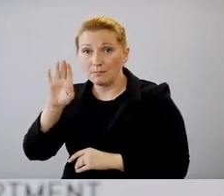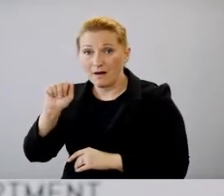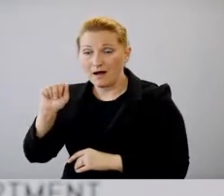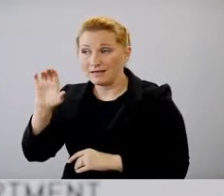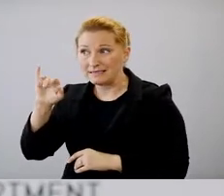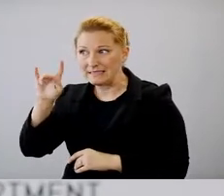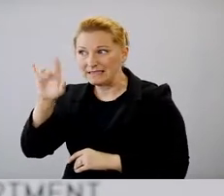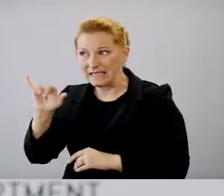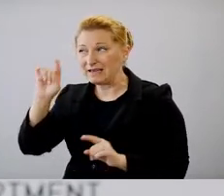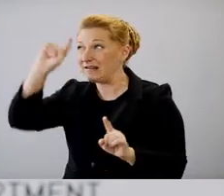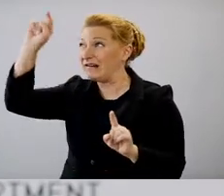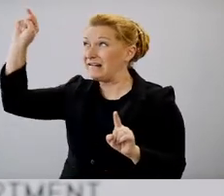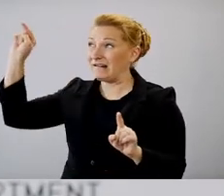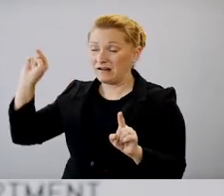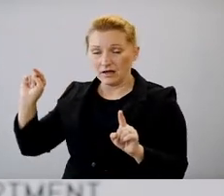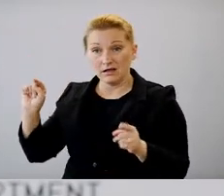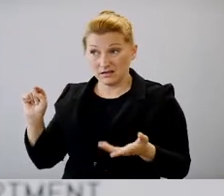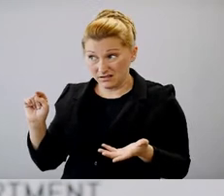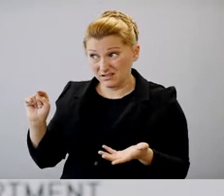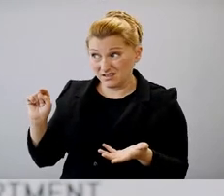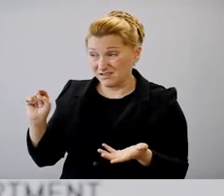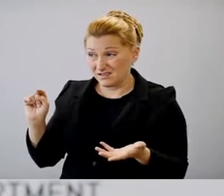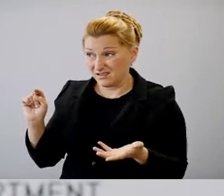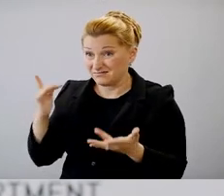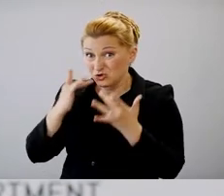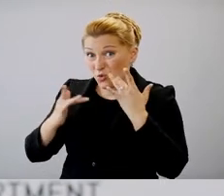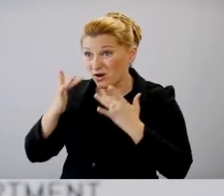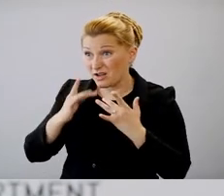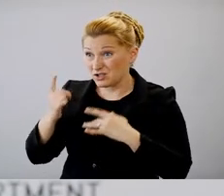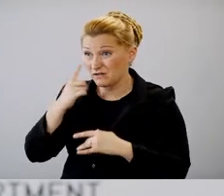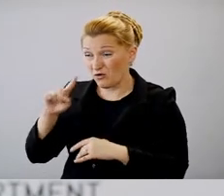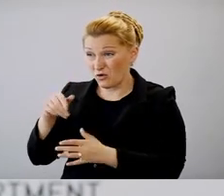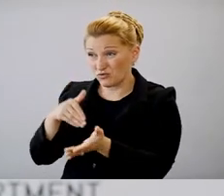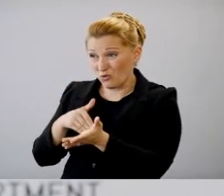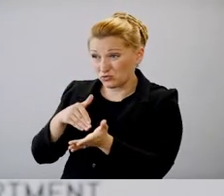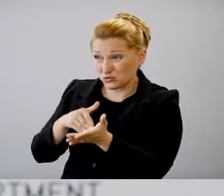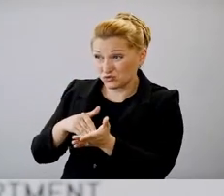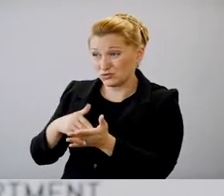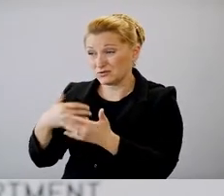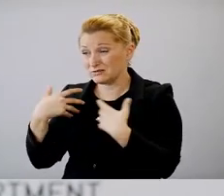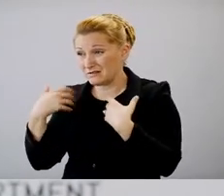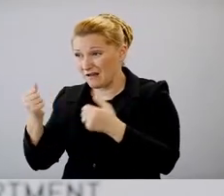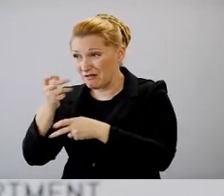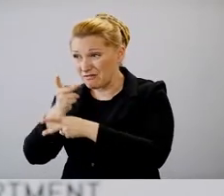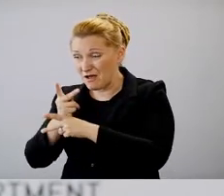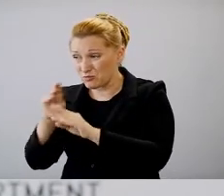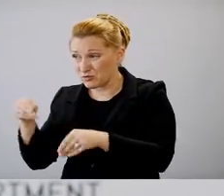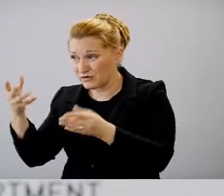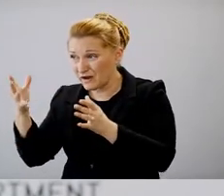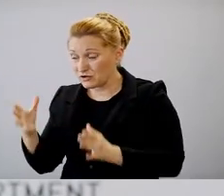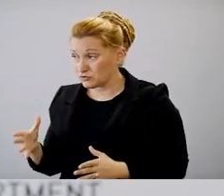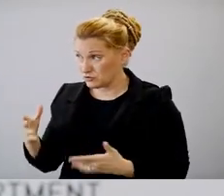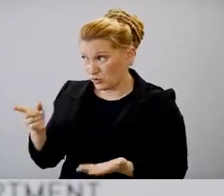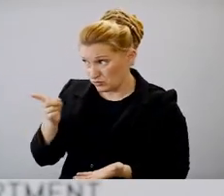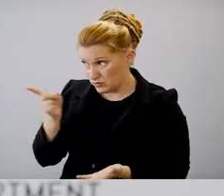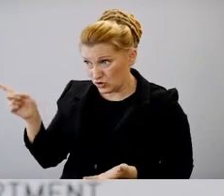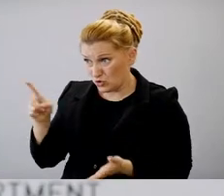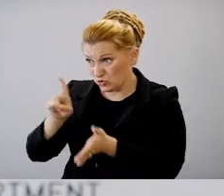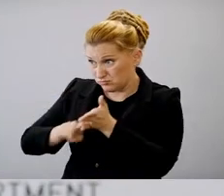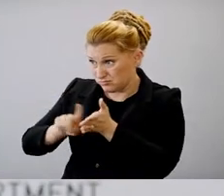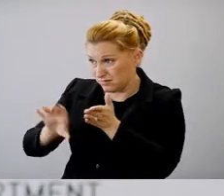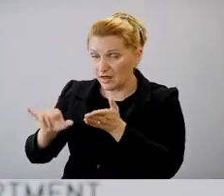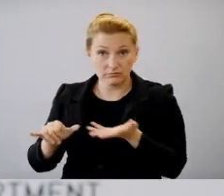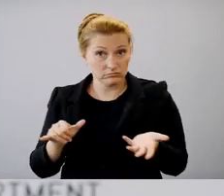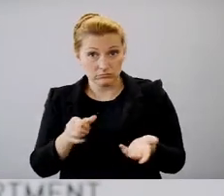that, uh, you know, department is currently talks with those rural areas as we're, you know, possibly looking at this current surge in cases? Yeah,